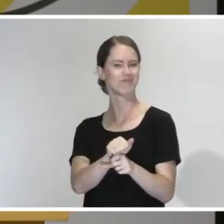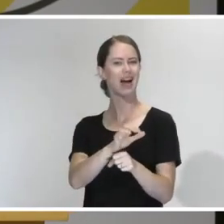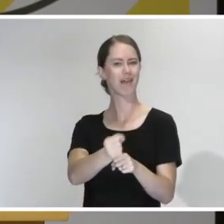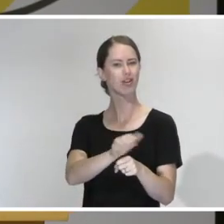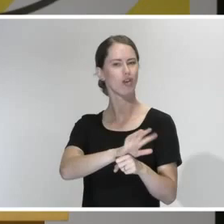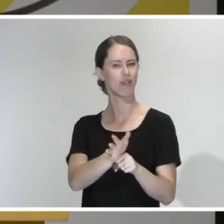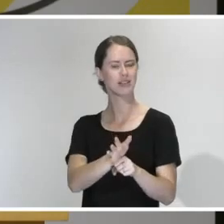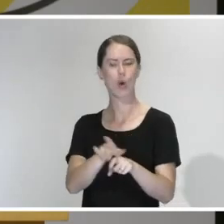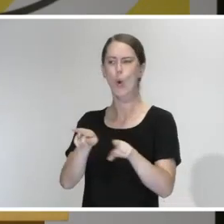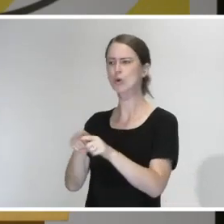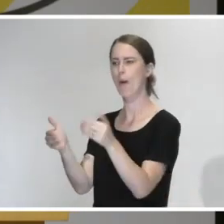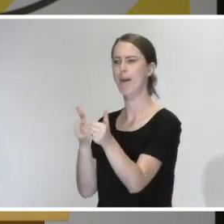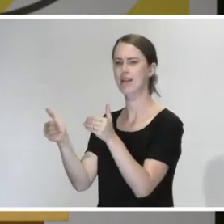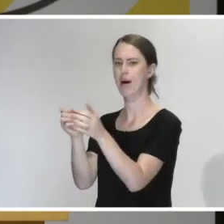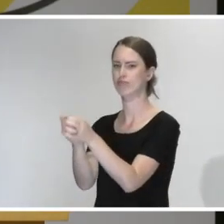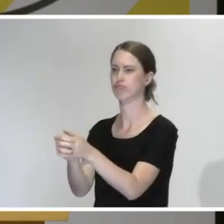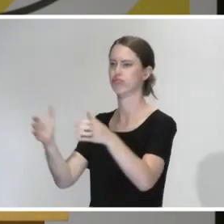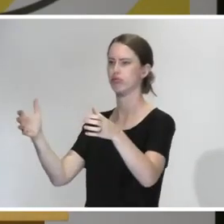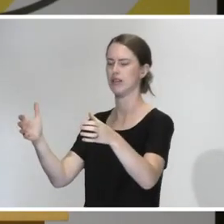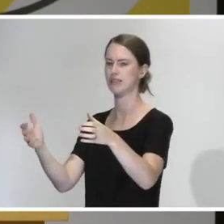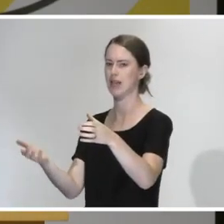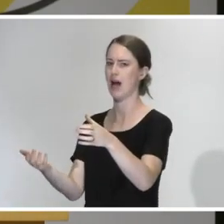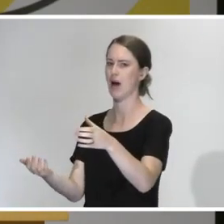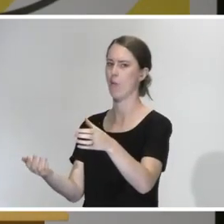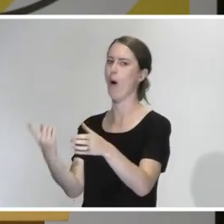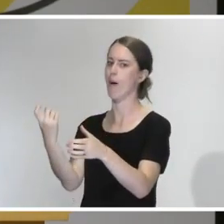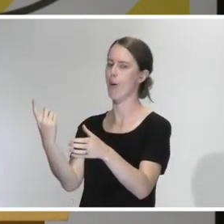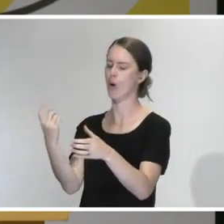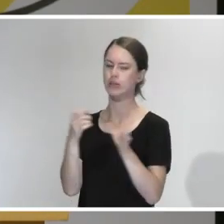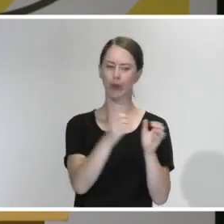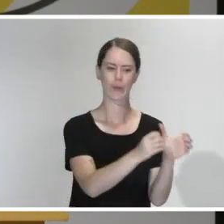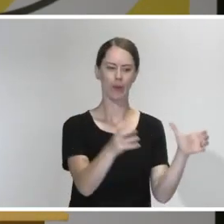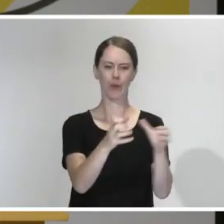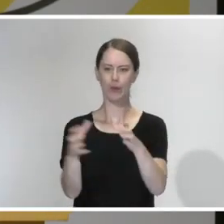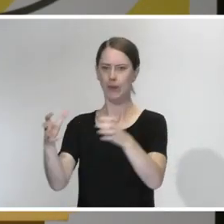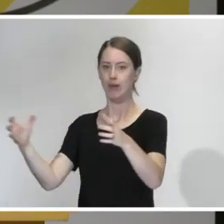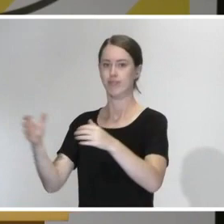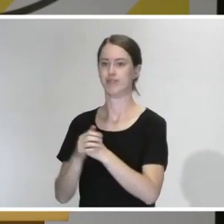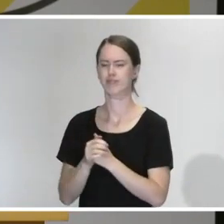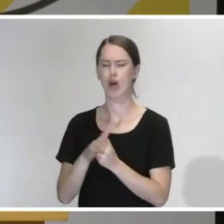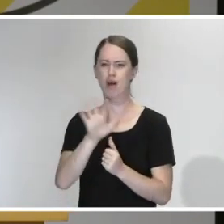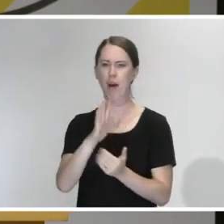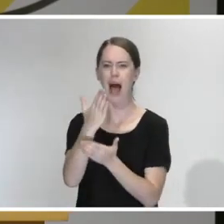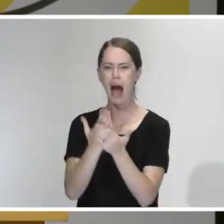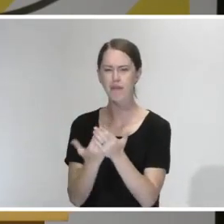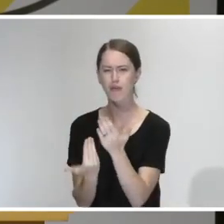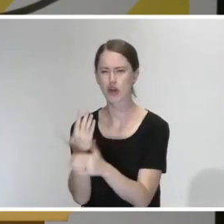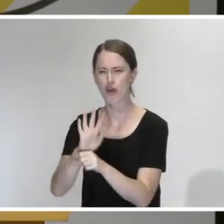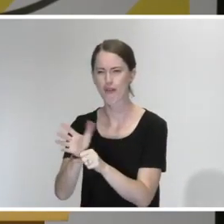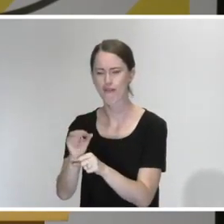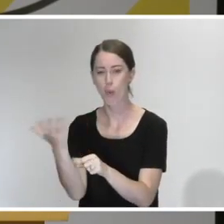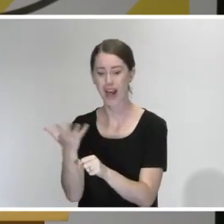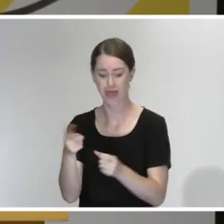the Matamata cluster up to 59 up one. So just over half of our new cases are from